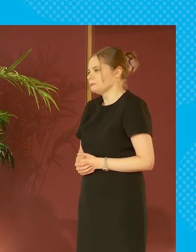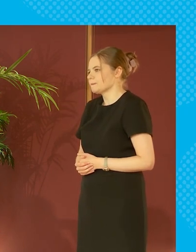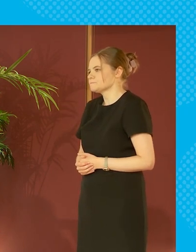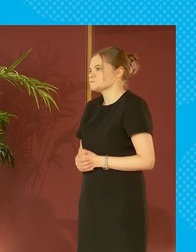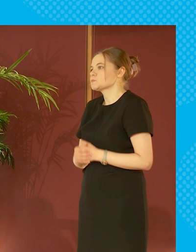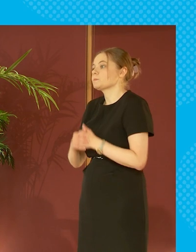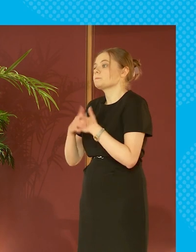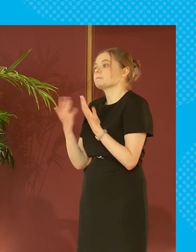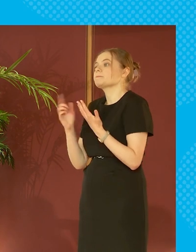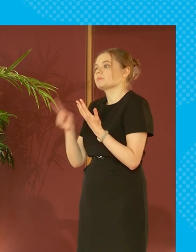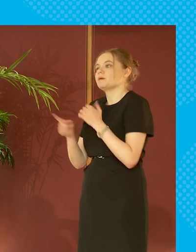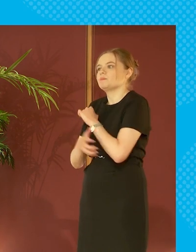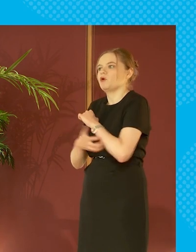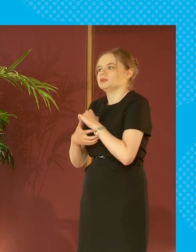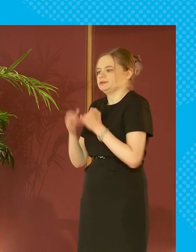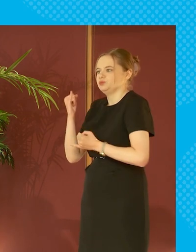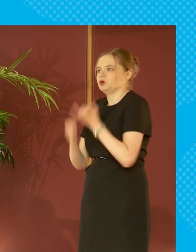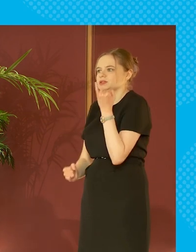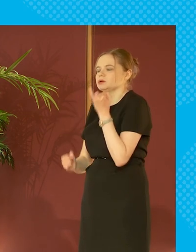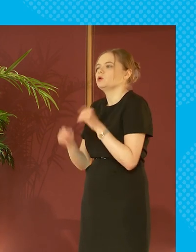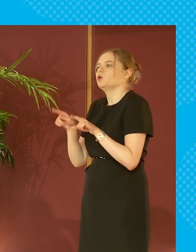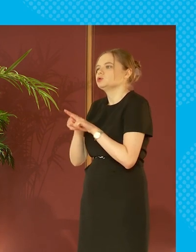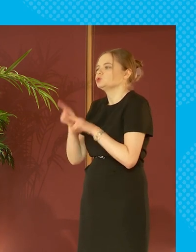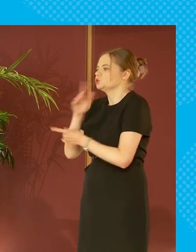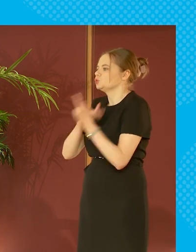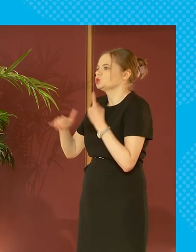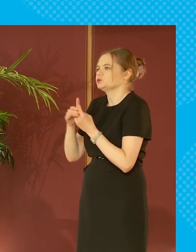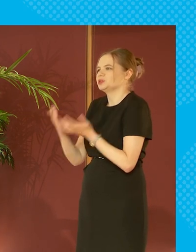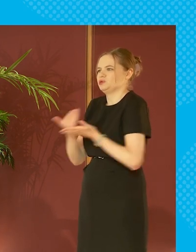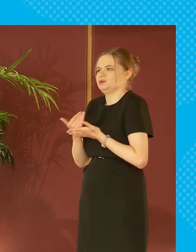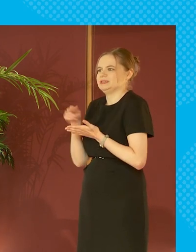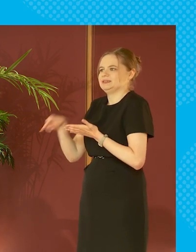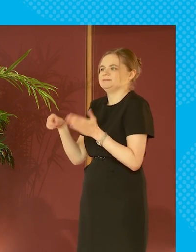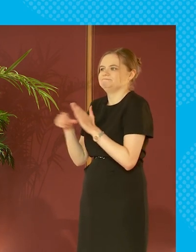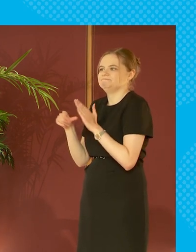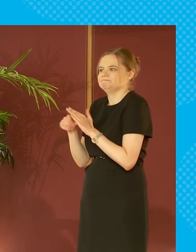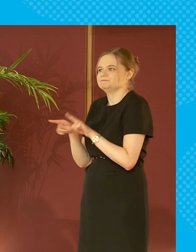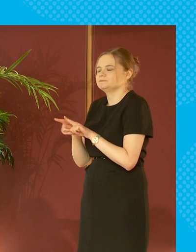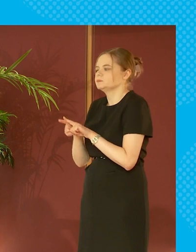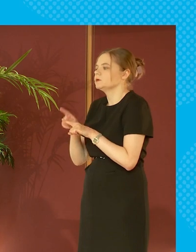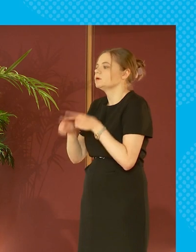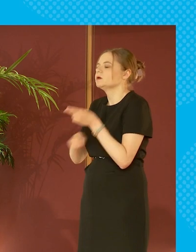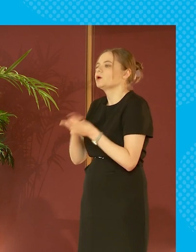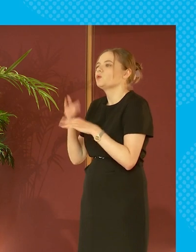that's when poverty rates can shoot up social security is an obvious one and but also the workplace